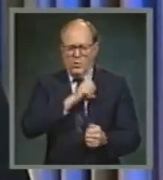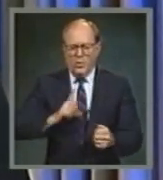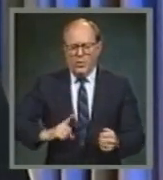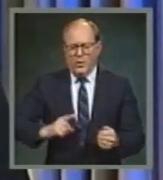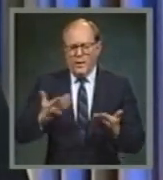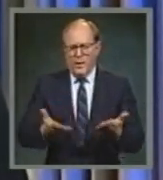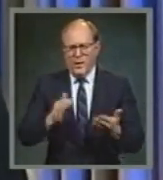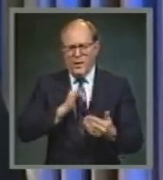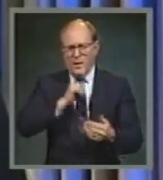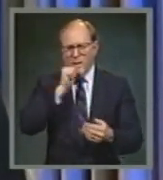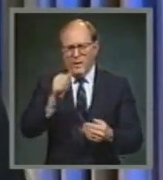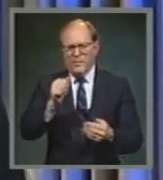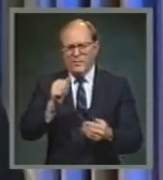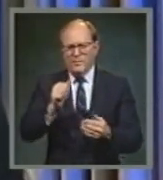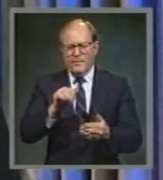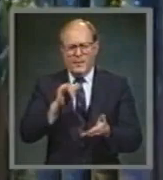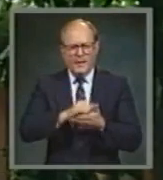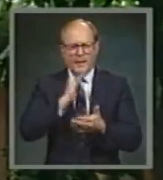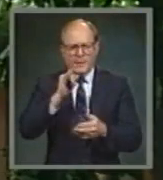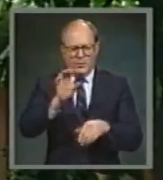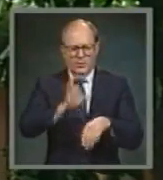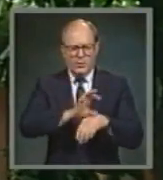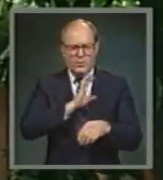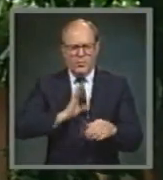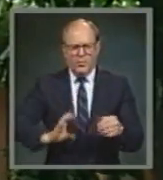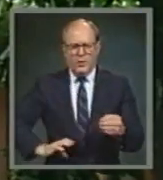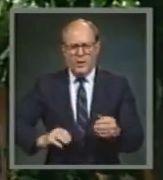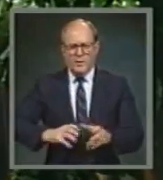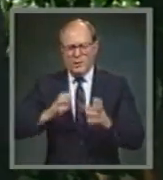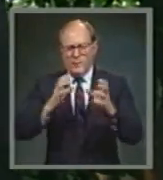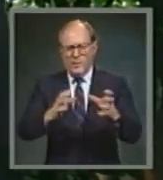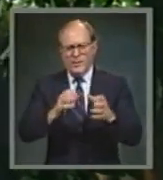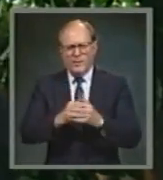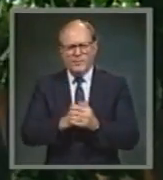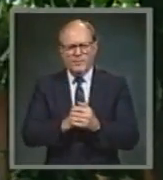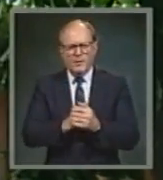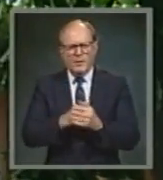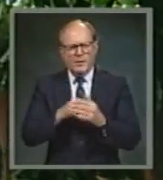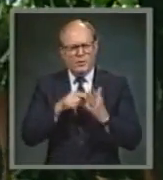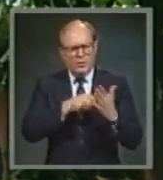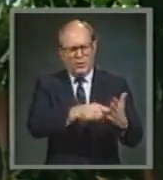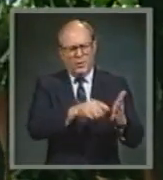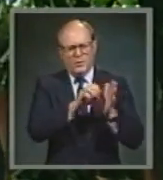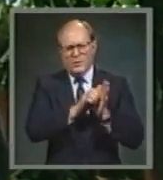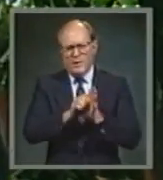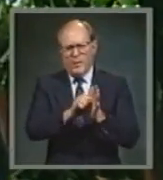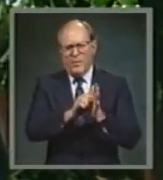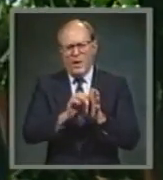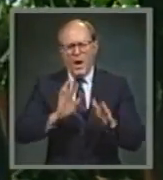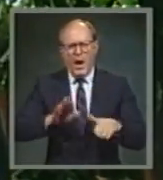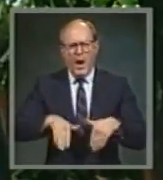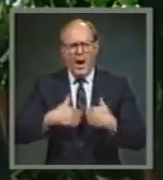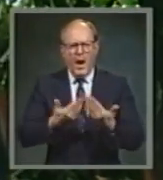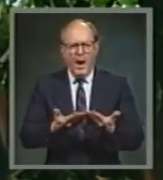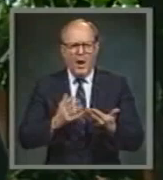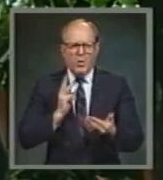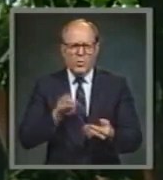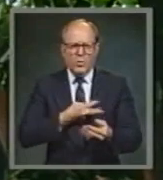and that's our commitment. To demonstrate how this faith and commitment relate to the current situation,